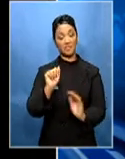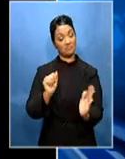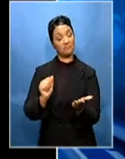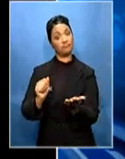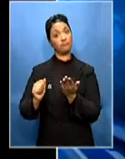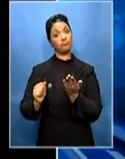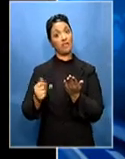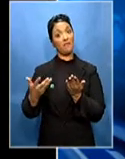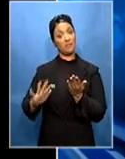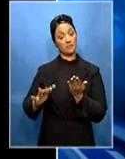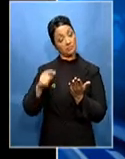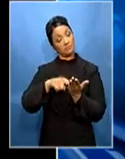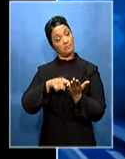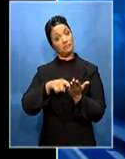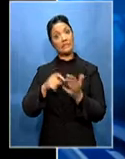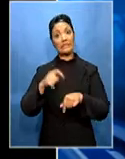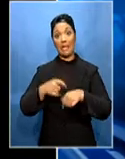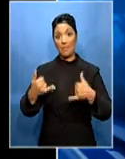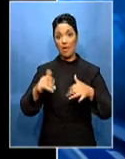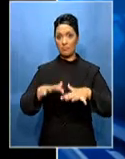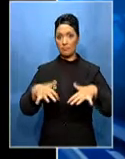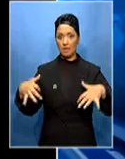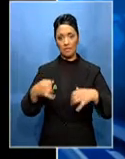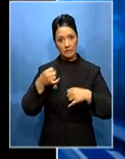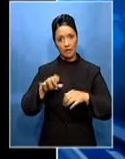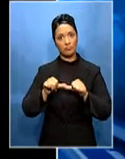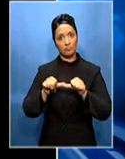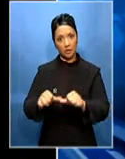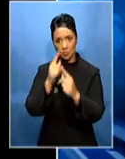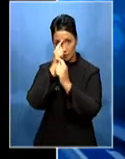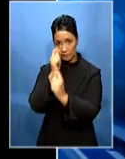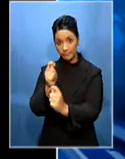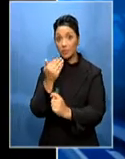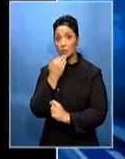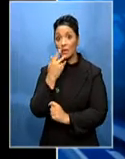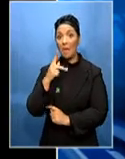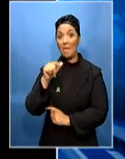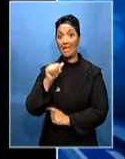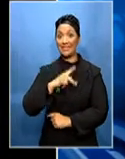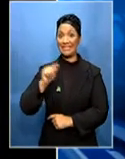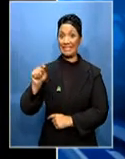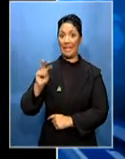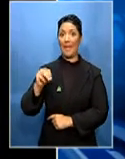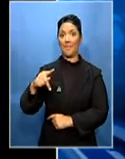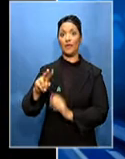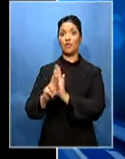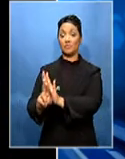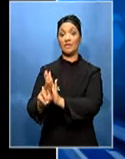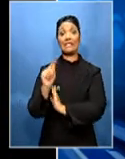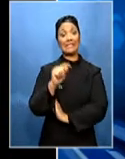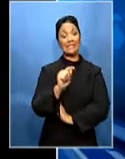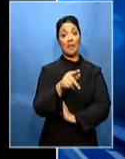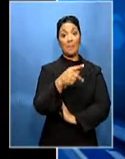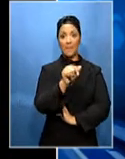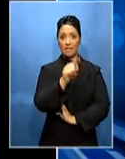but says as things stand, Parliament still recognizes Mpatele as the PAC MP. It wants the party